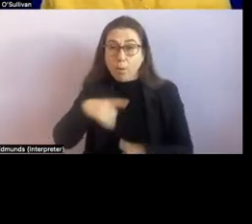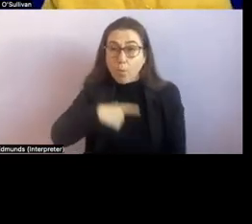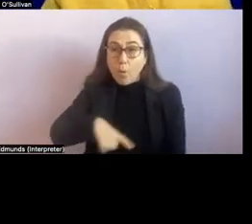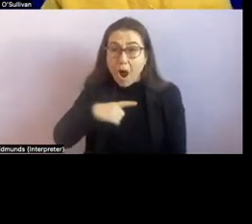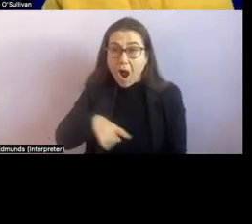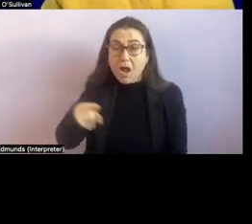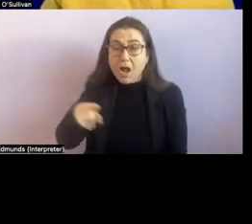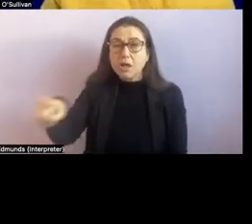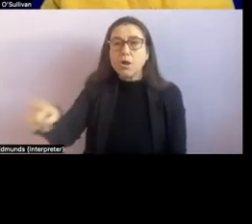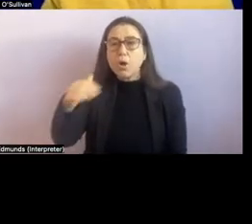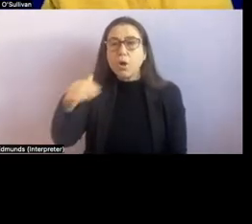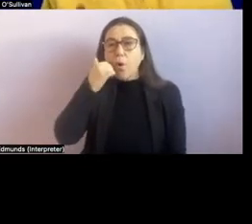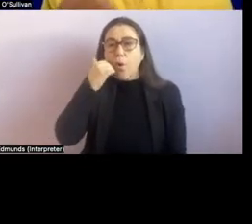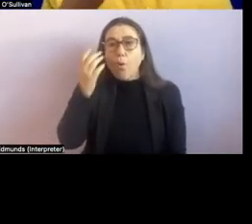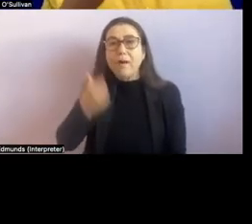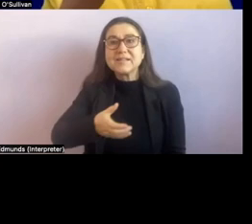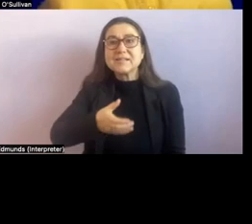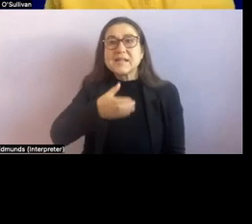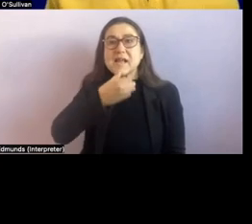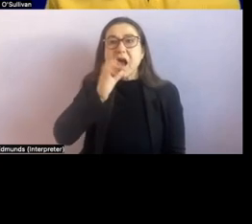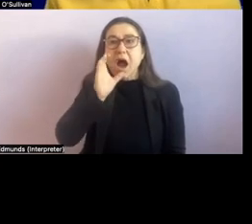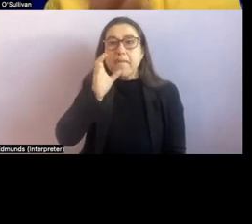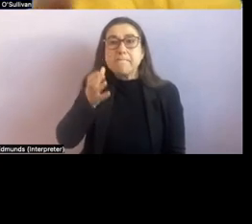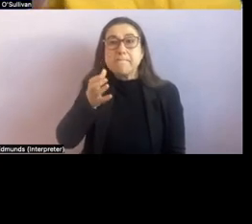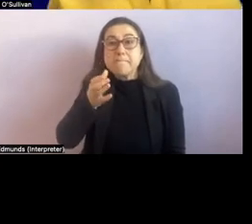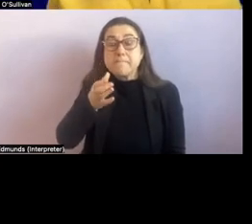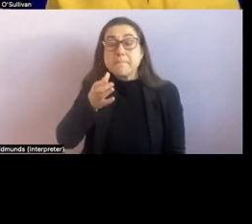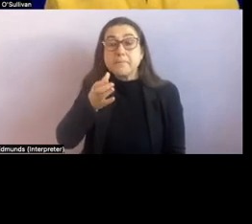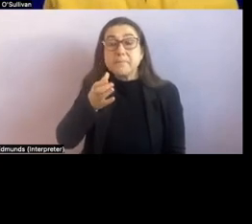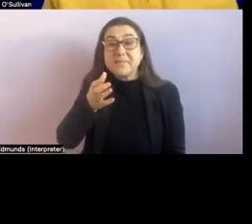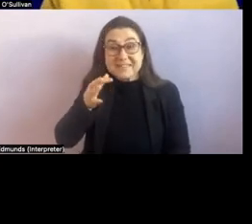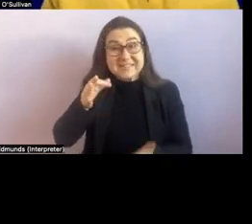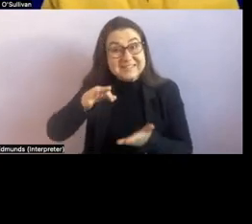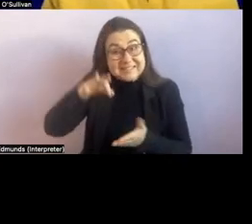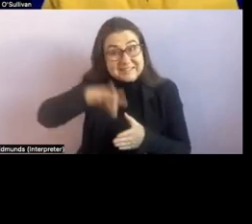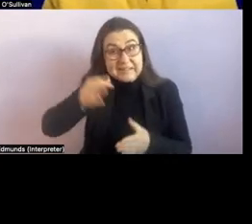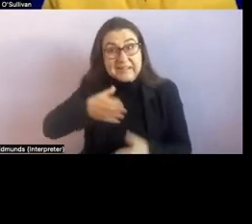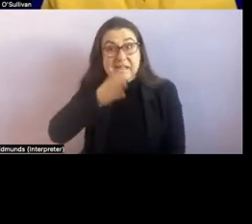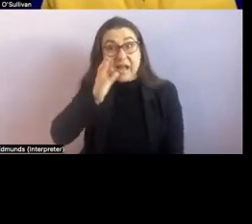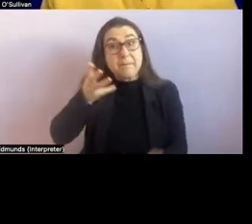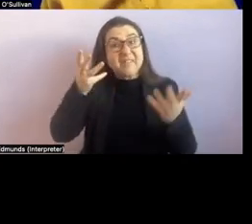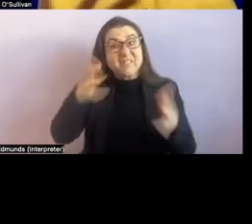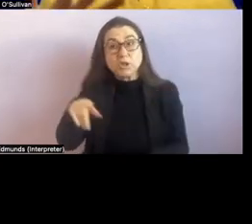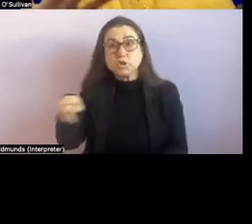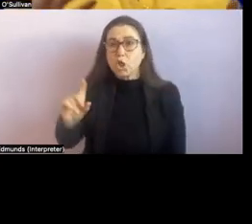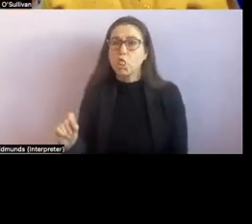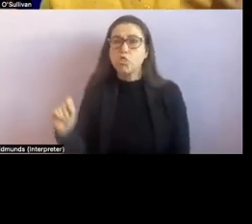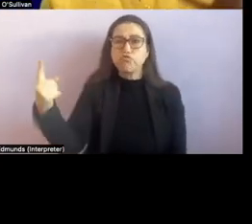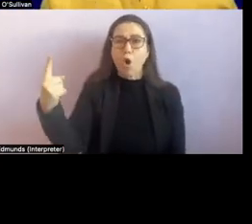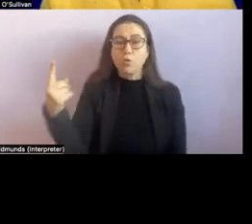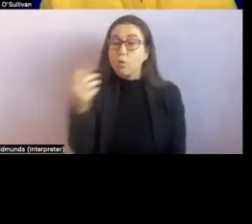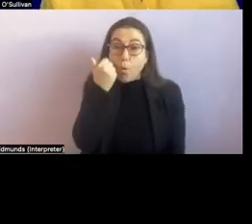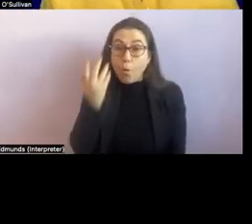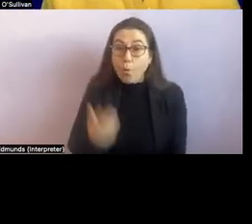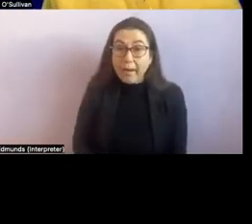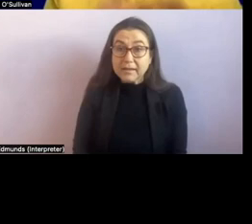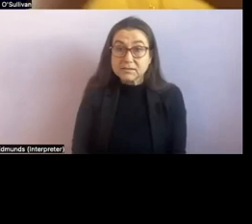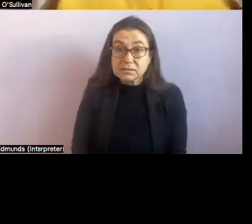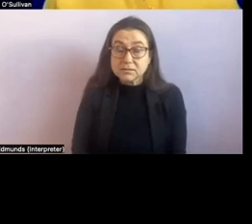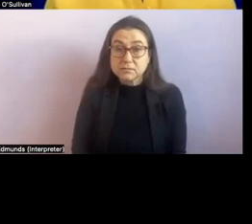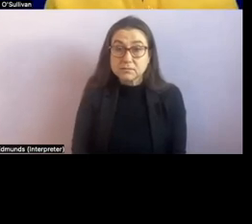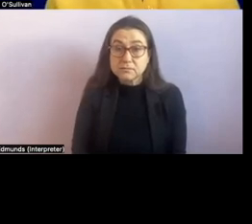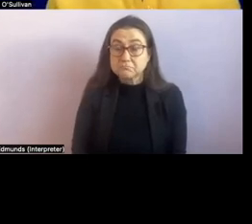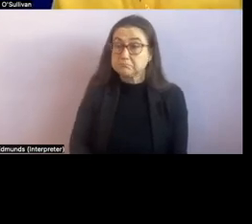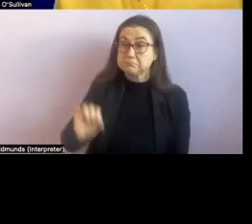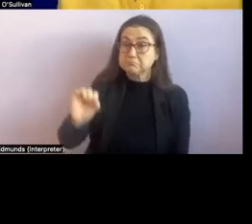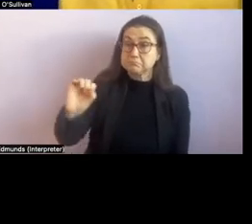her cup after finishing drinking her cup of tea her cup of tea um rather than with some thinking around it within